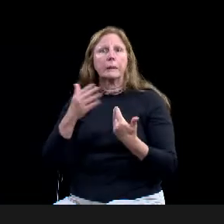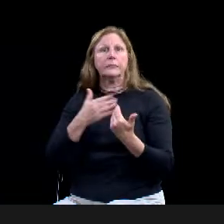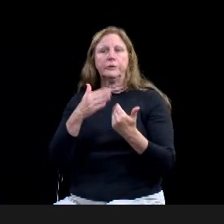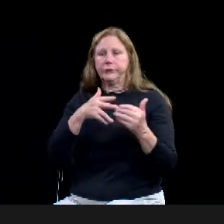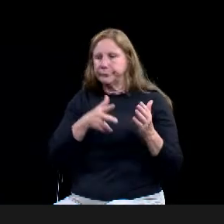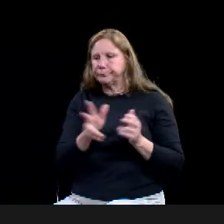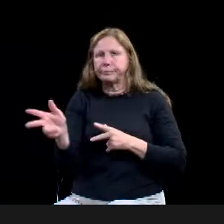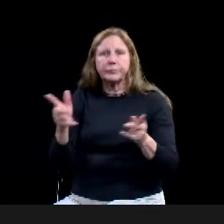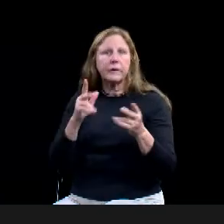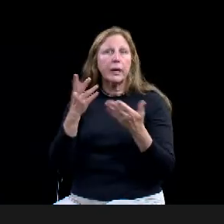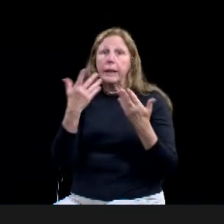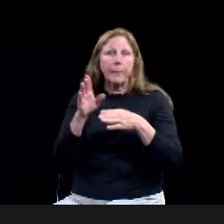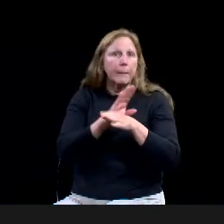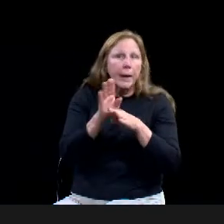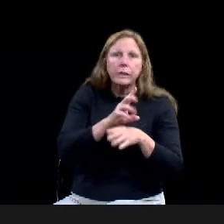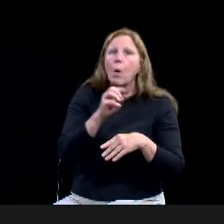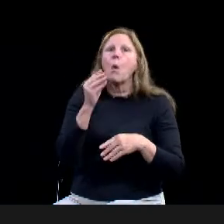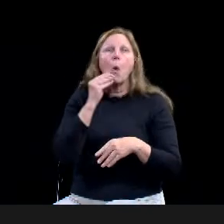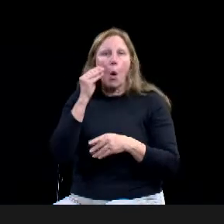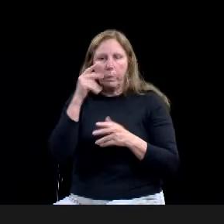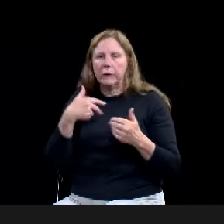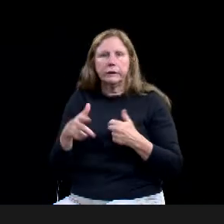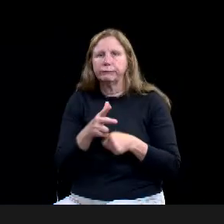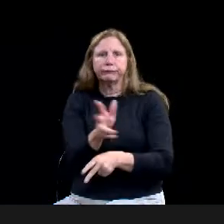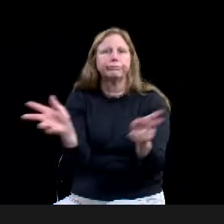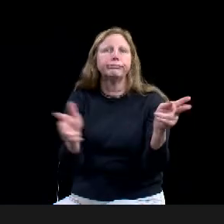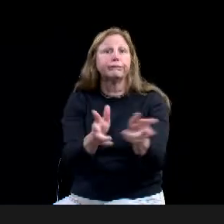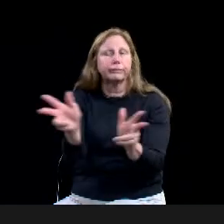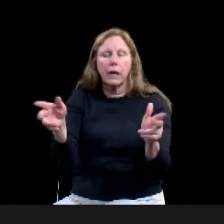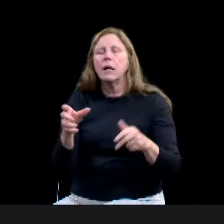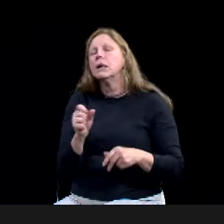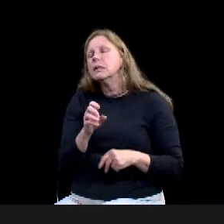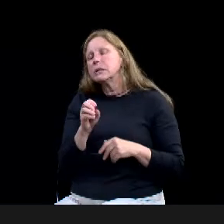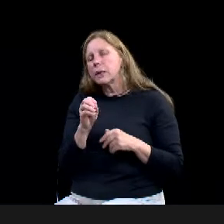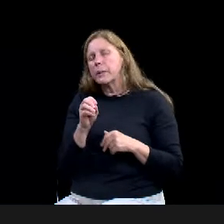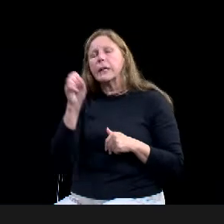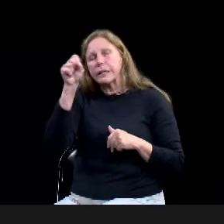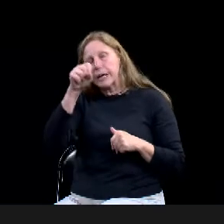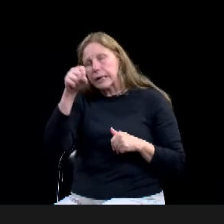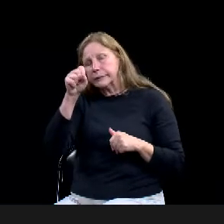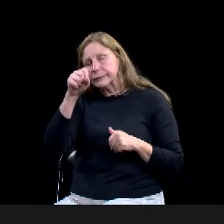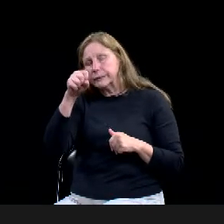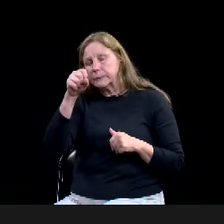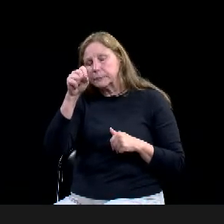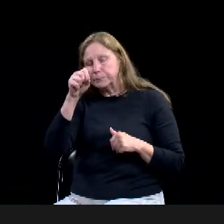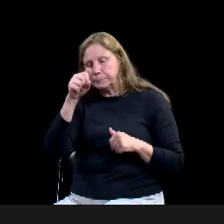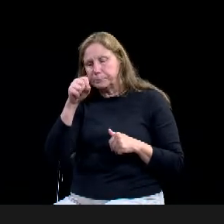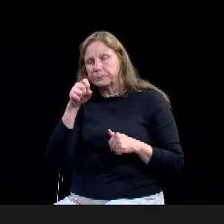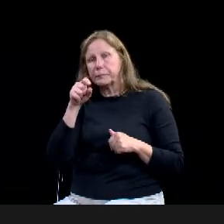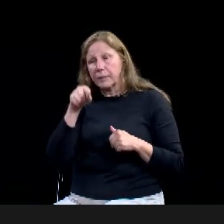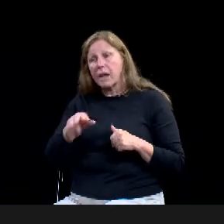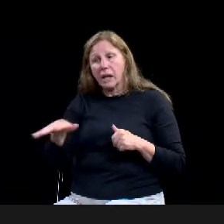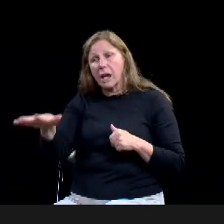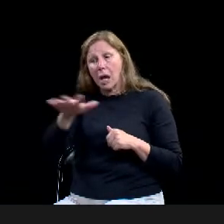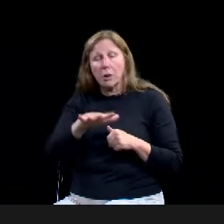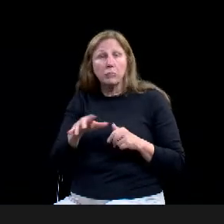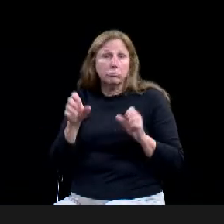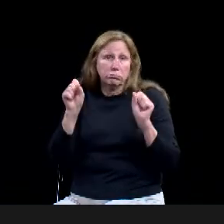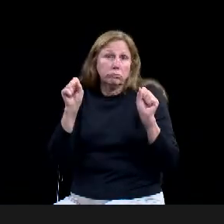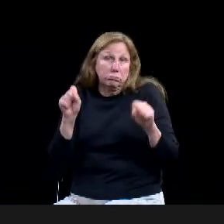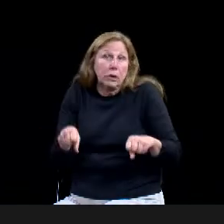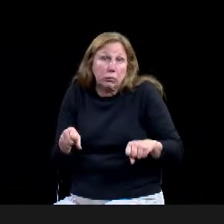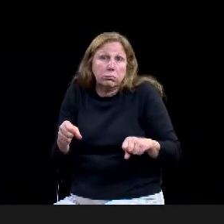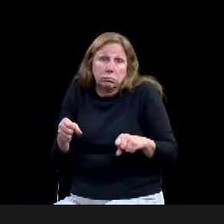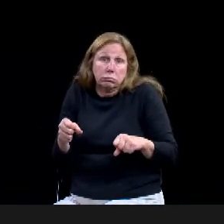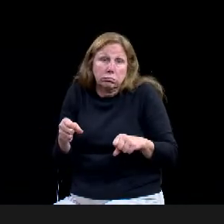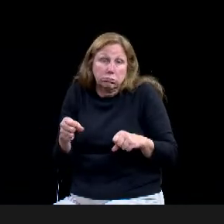area could, you know, it's got, it's got a, uh, street grid and it's got utilities and it, could, uh, be developed as a